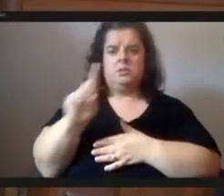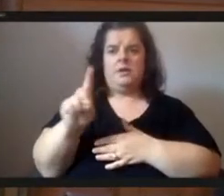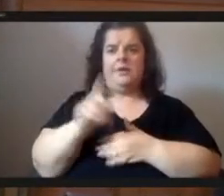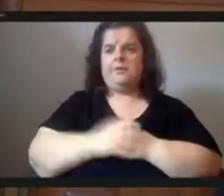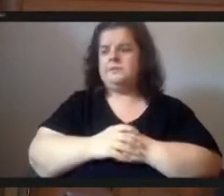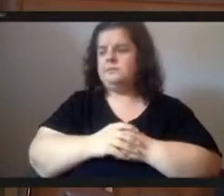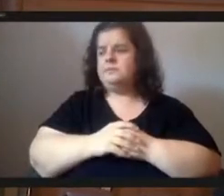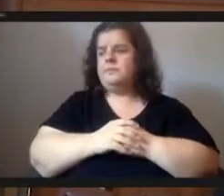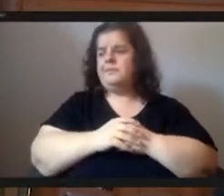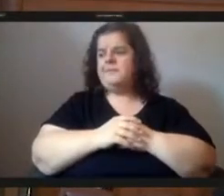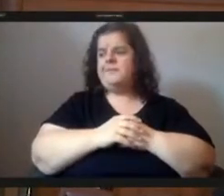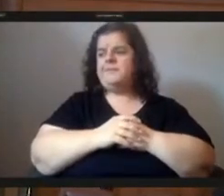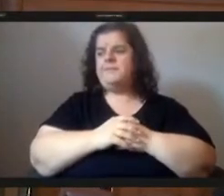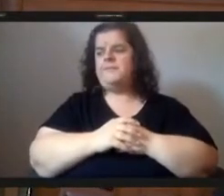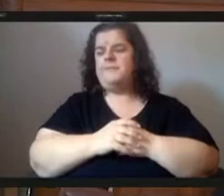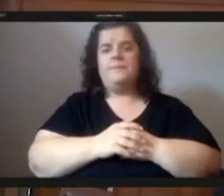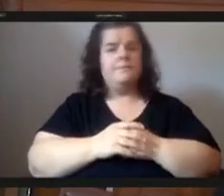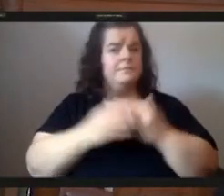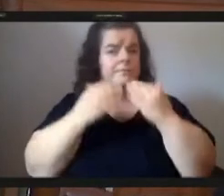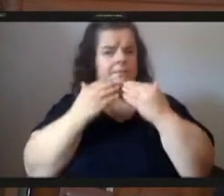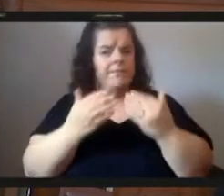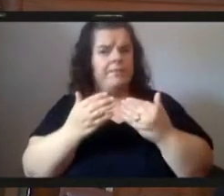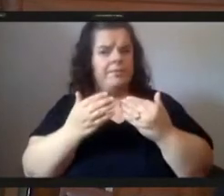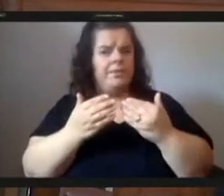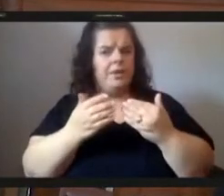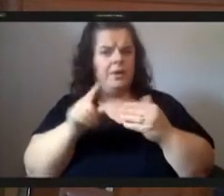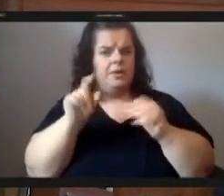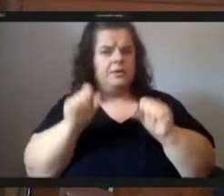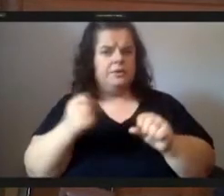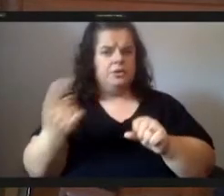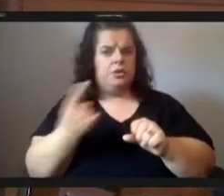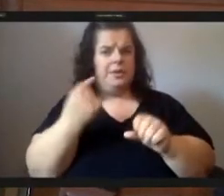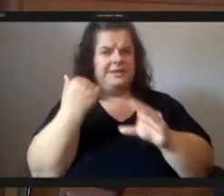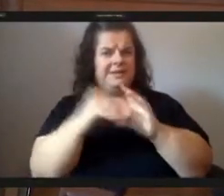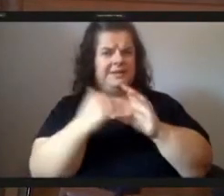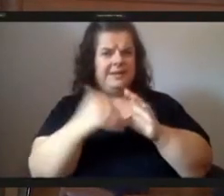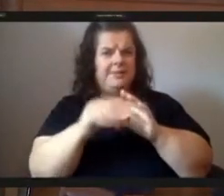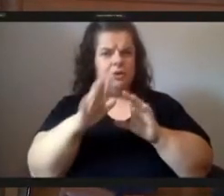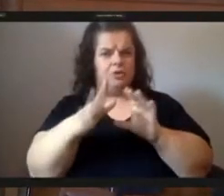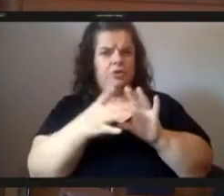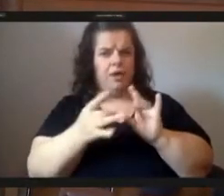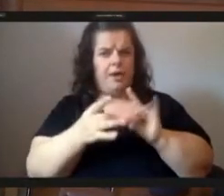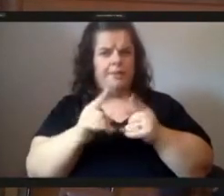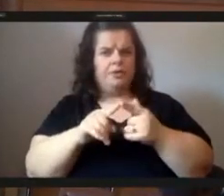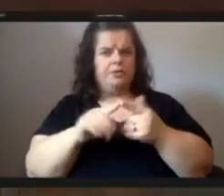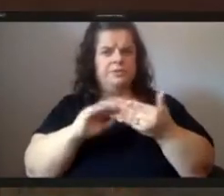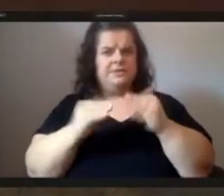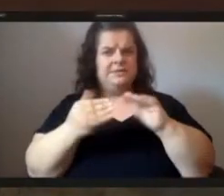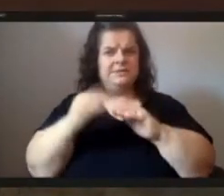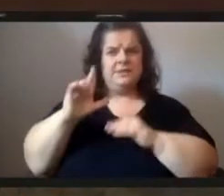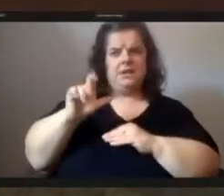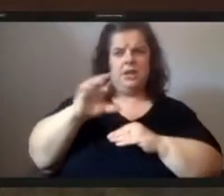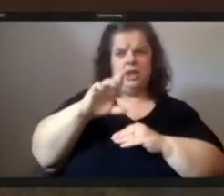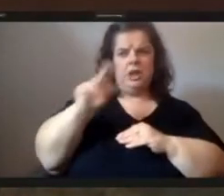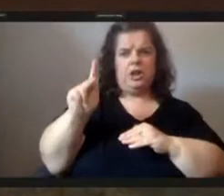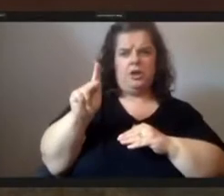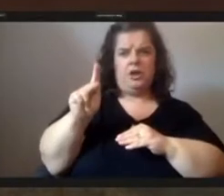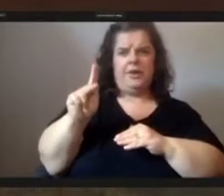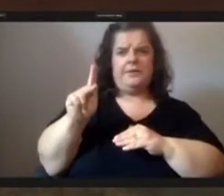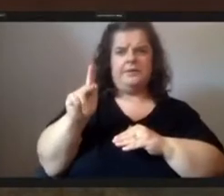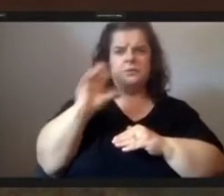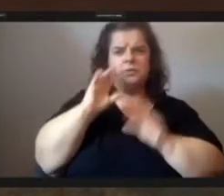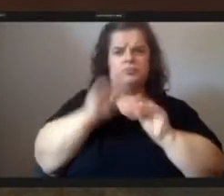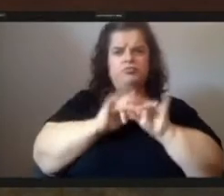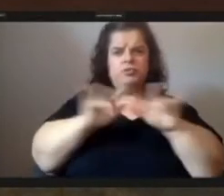uh thank you and for the record um you can always email your comments to city the city clerk as well and they distribute it to all